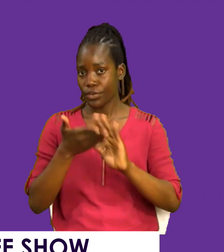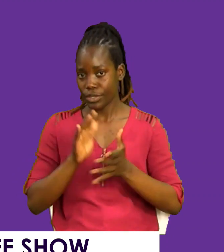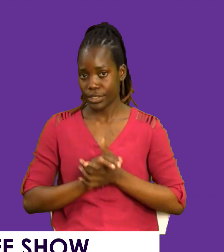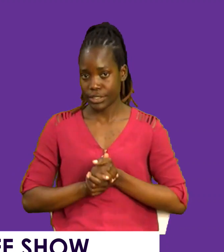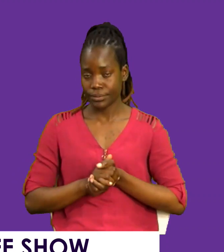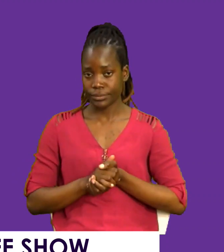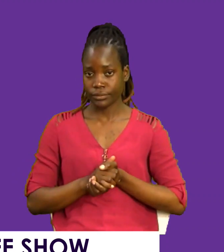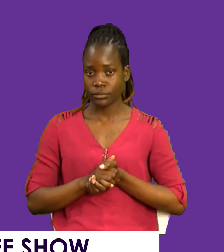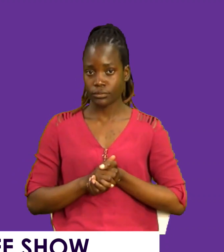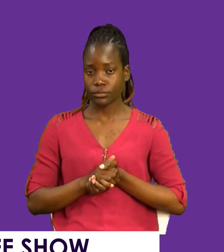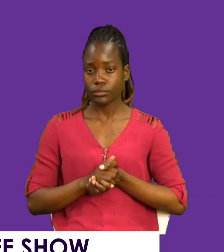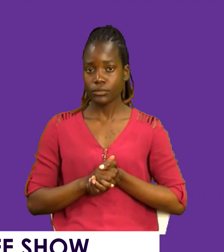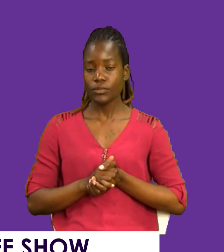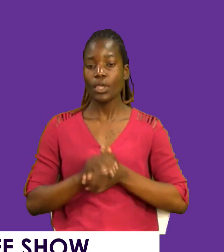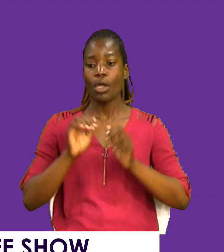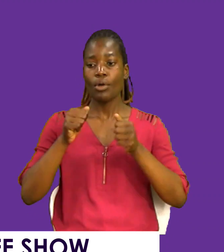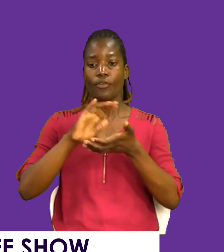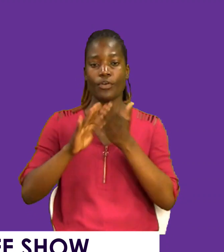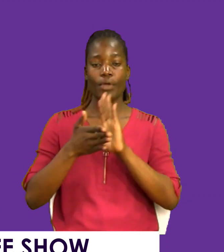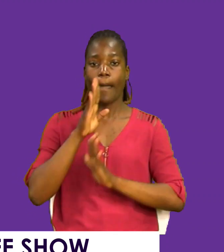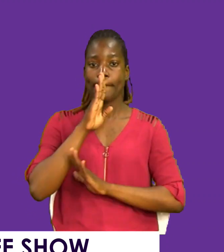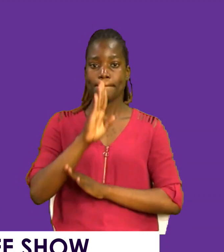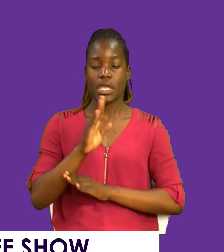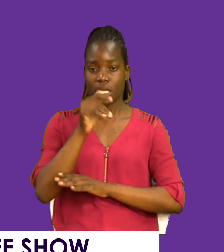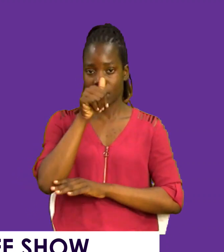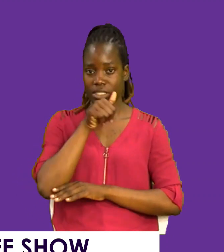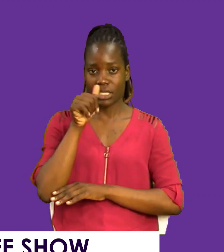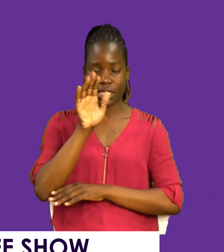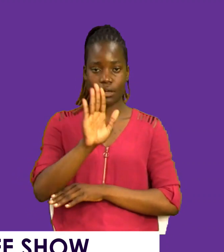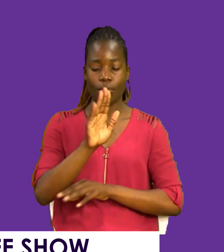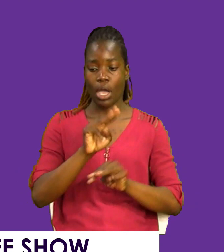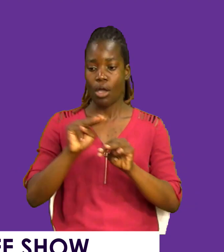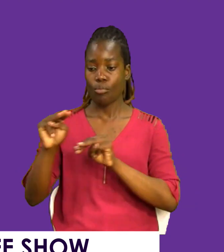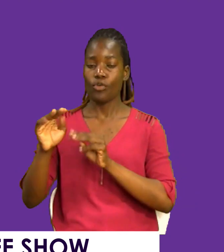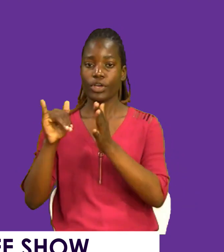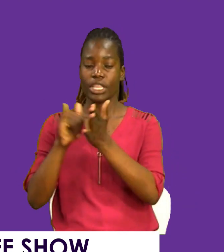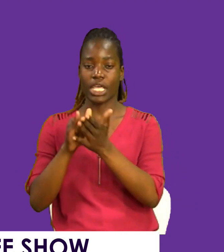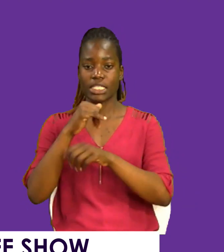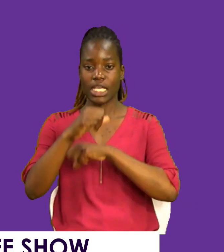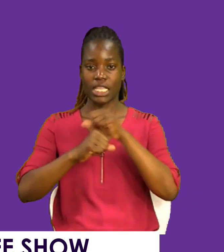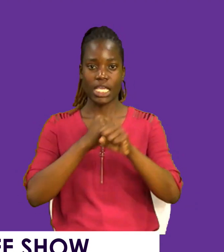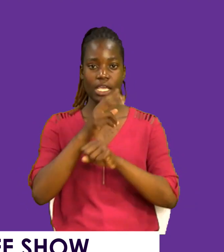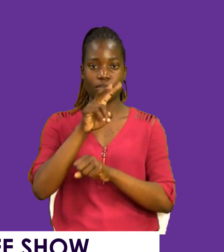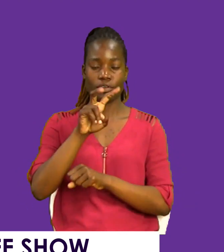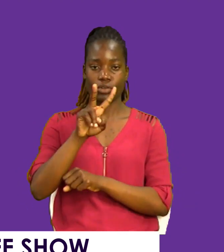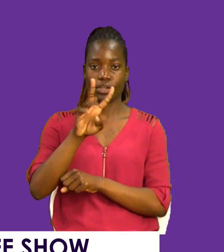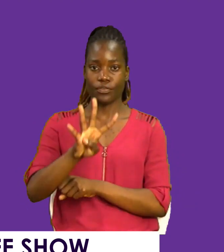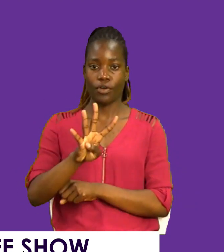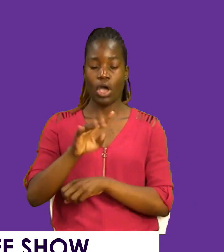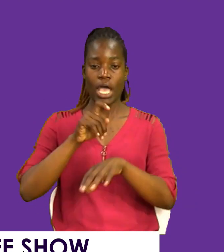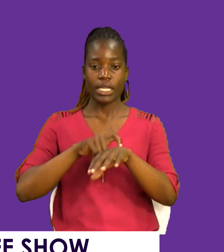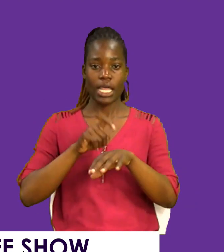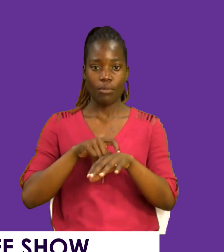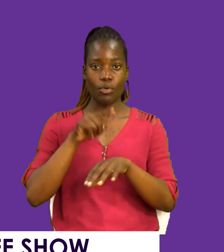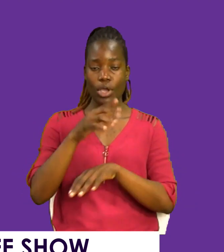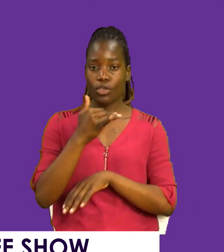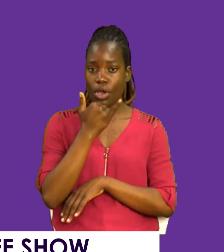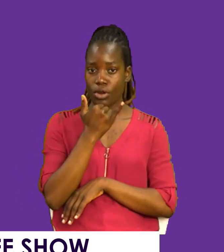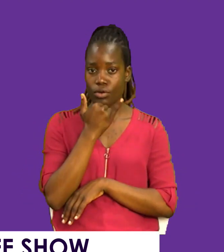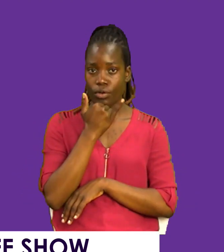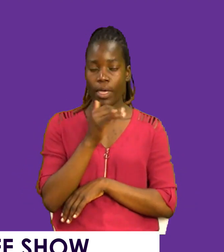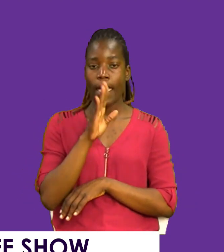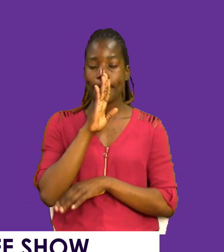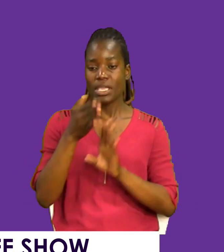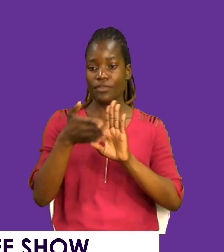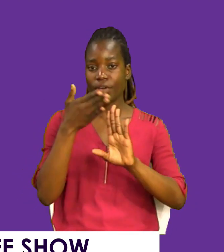Just let it go. May forgiveness be your secret. Move with that key in the year 2024. Whenever you are wronged, be